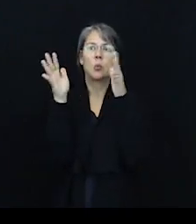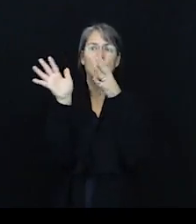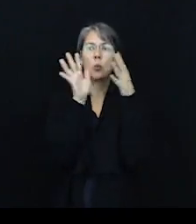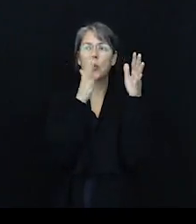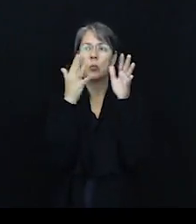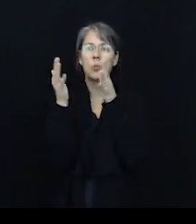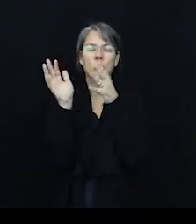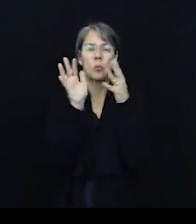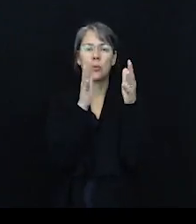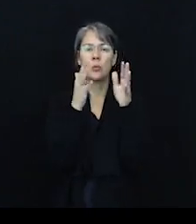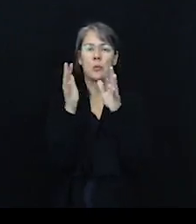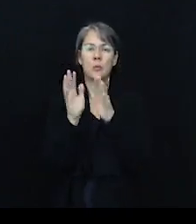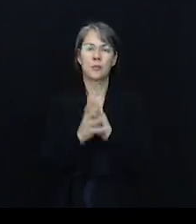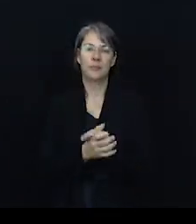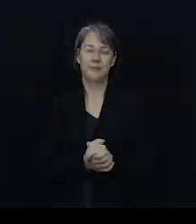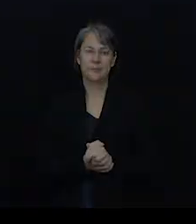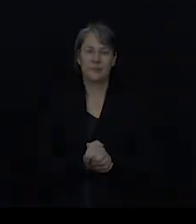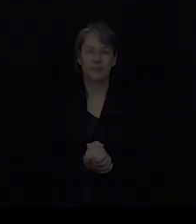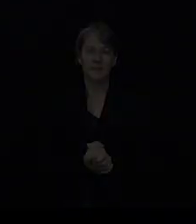the chilly winds. So,